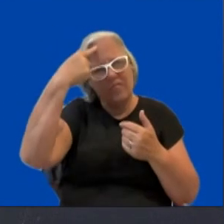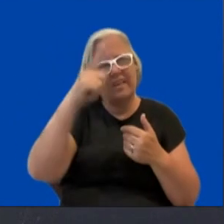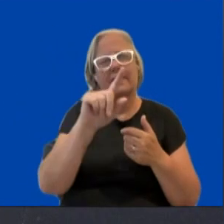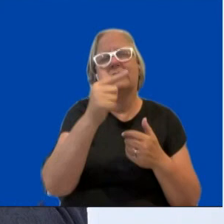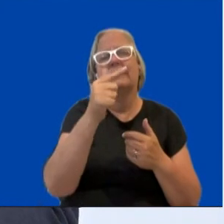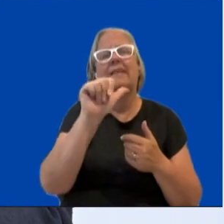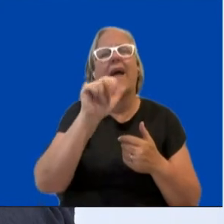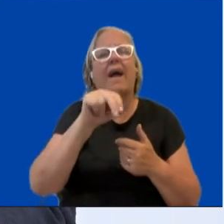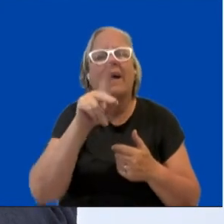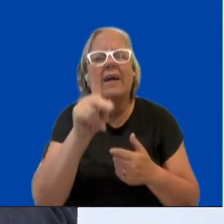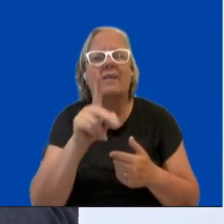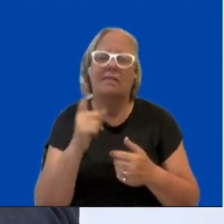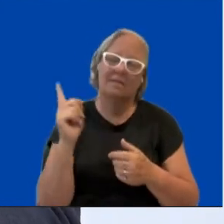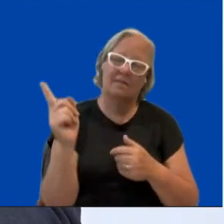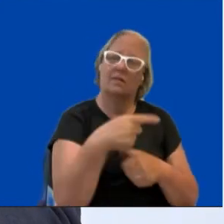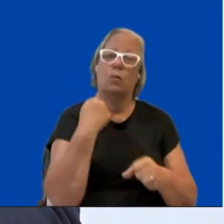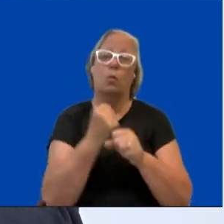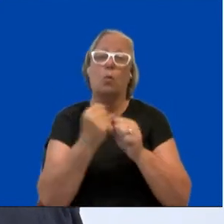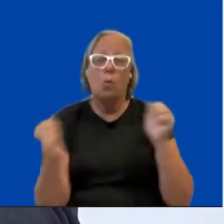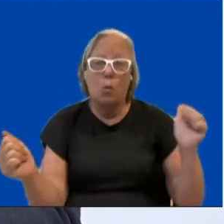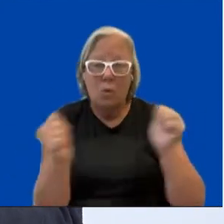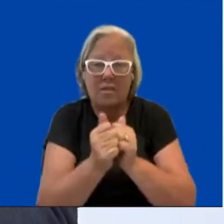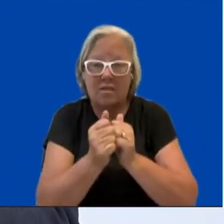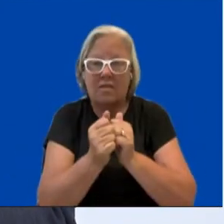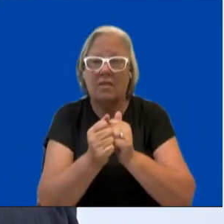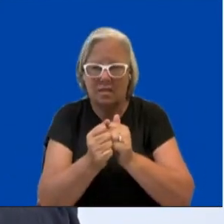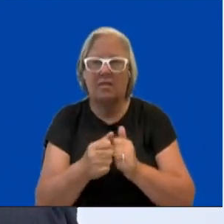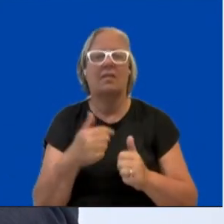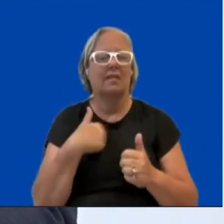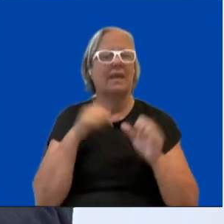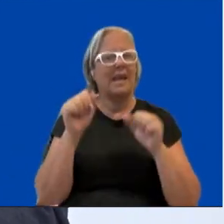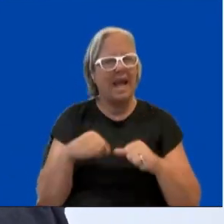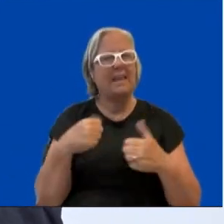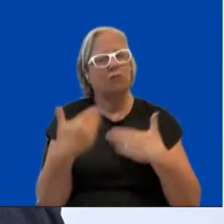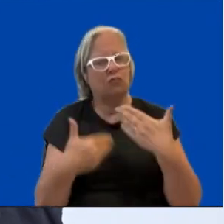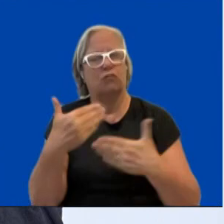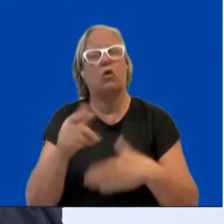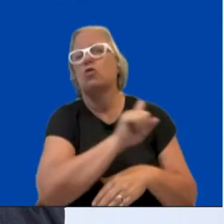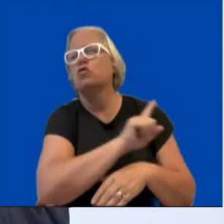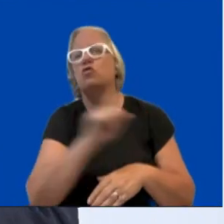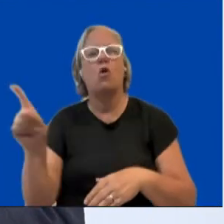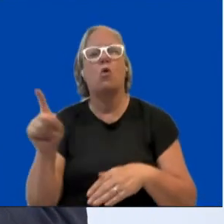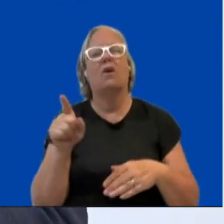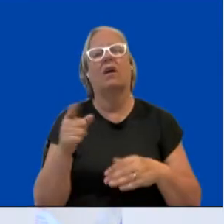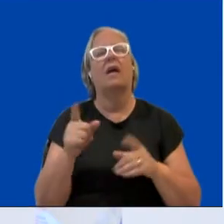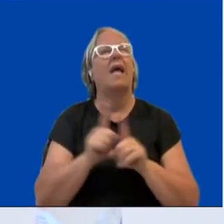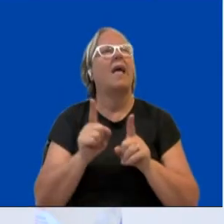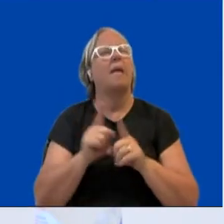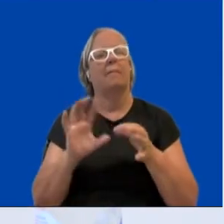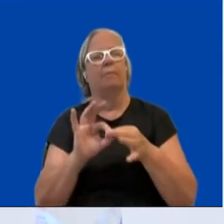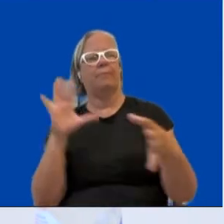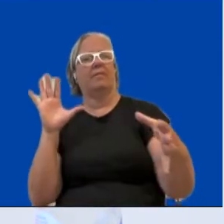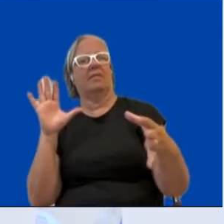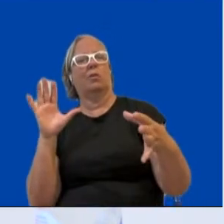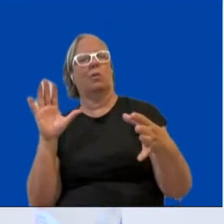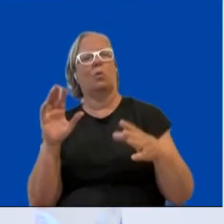work together in order to actually ensure that we're not leaving anyone behind. And that's, for us, our three important steps forward to actually